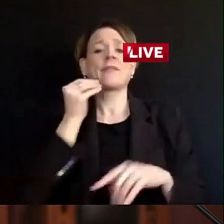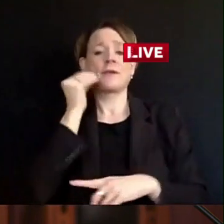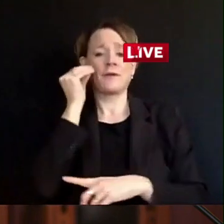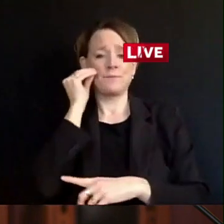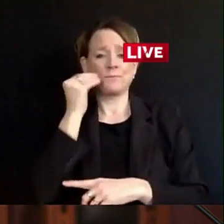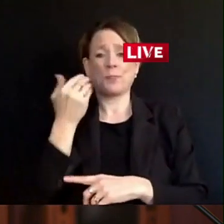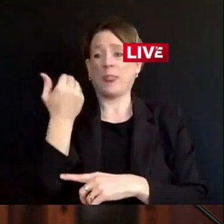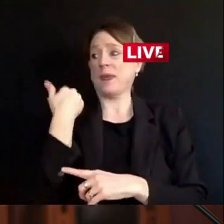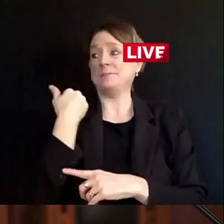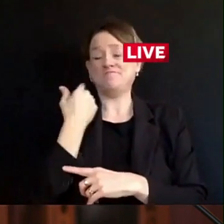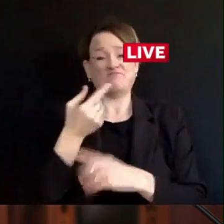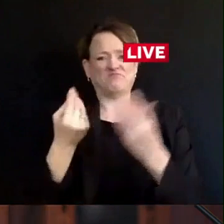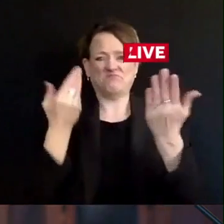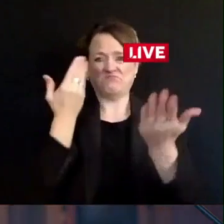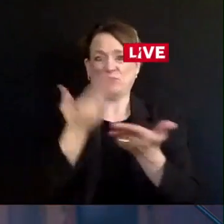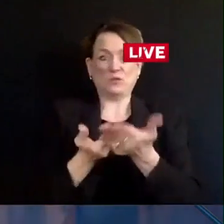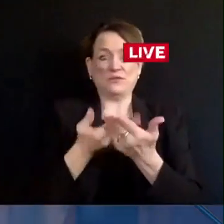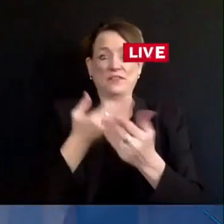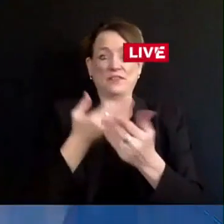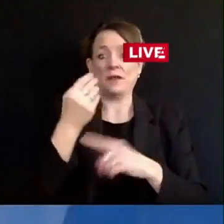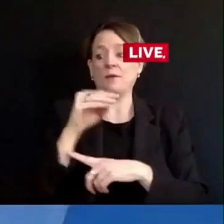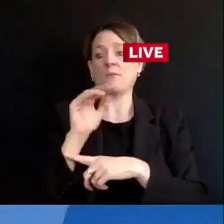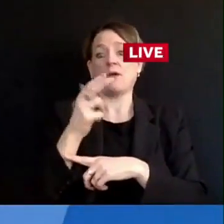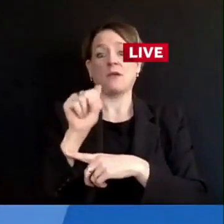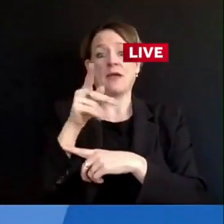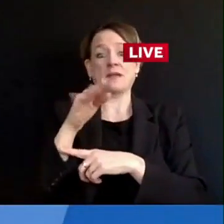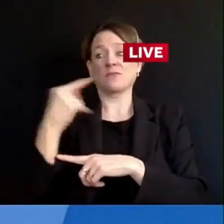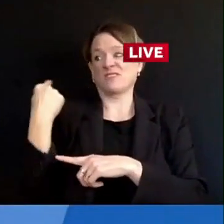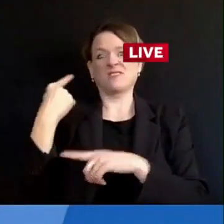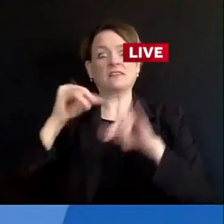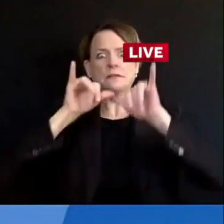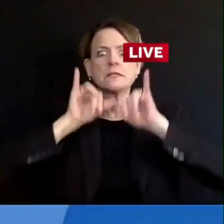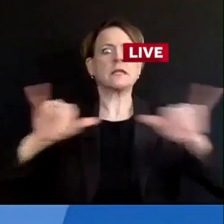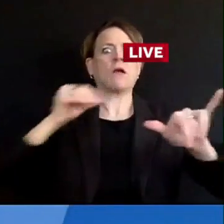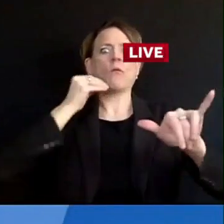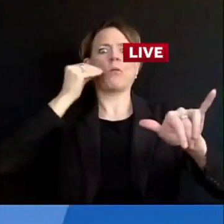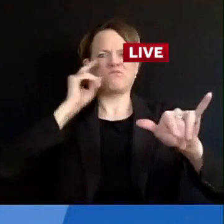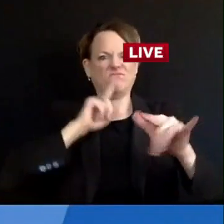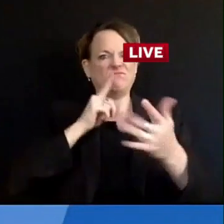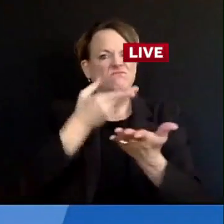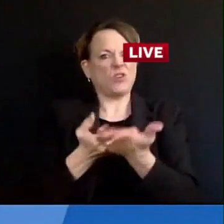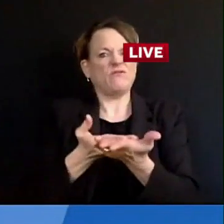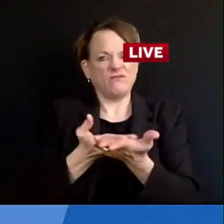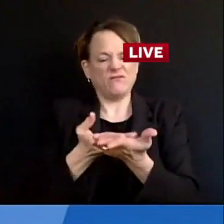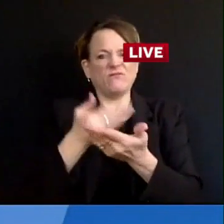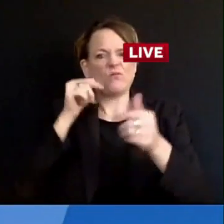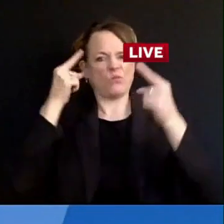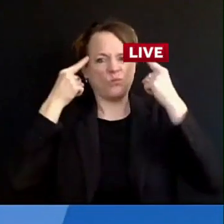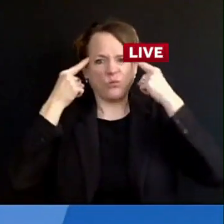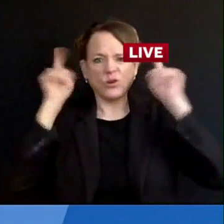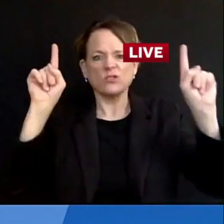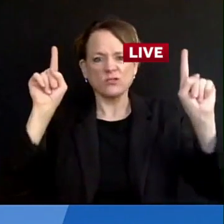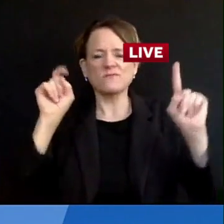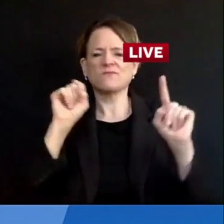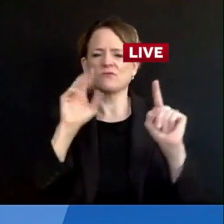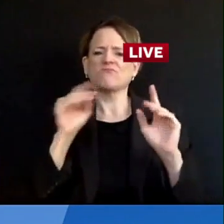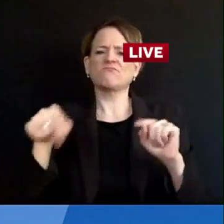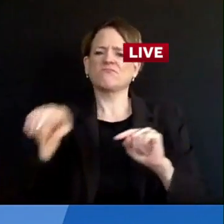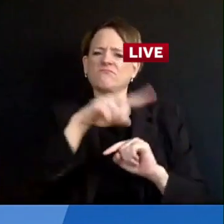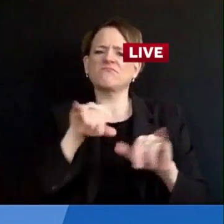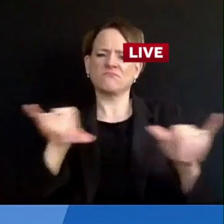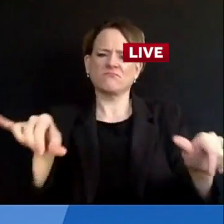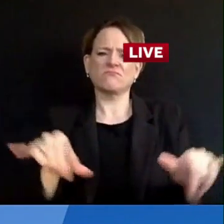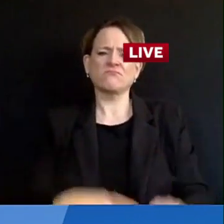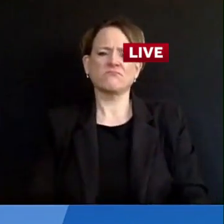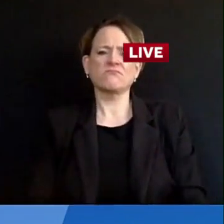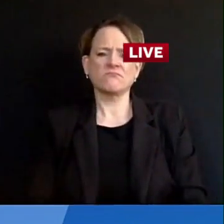to save lives. Thank you. We'll now take your questions. A reminder to maintain audio quality, to please keep your phones on mute until it's